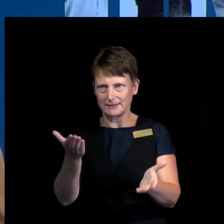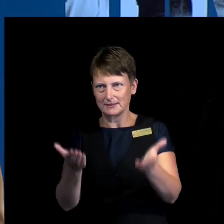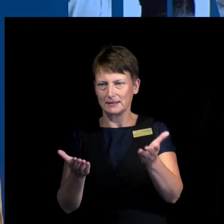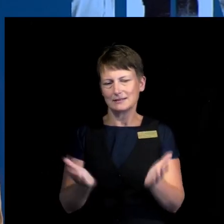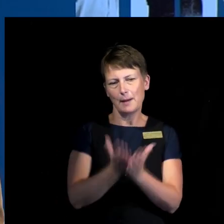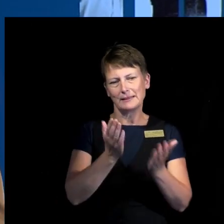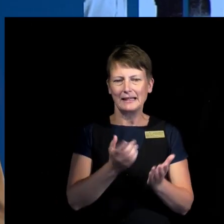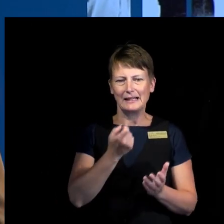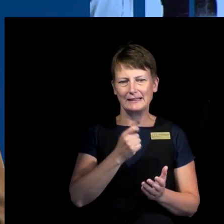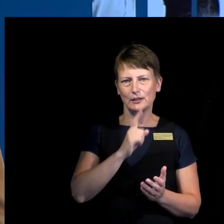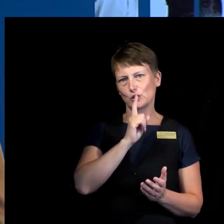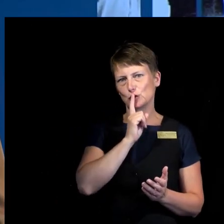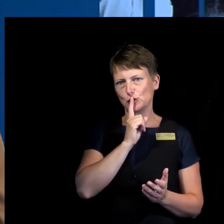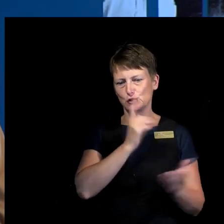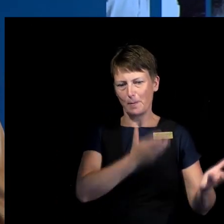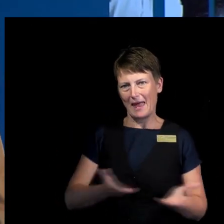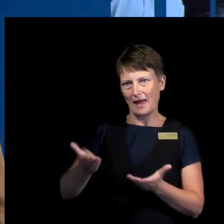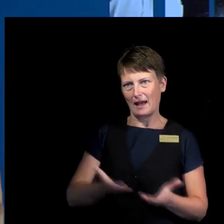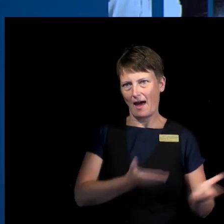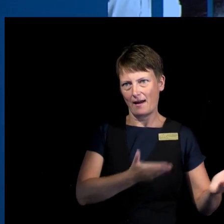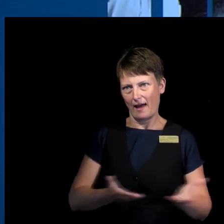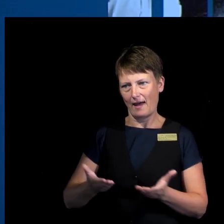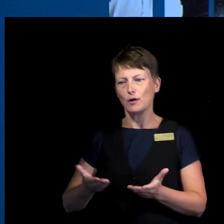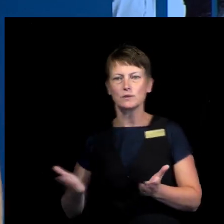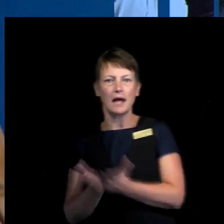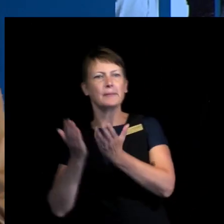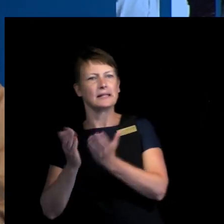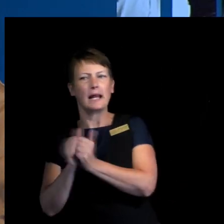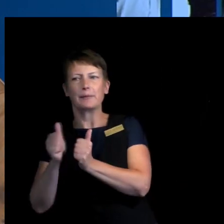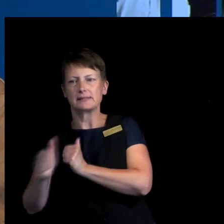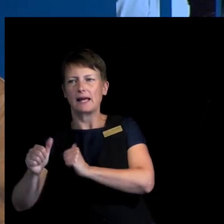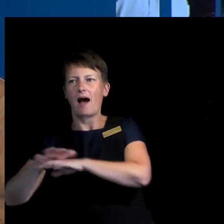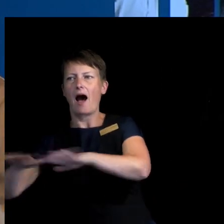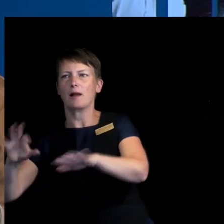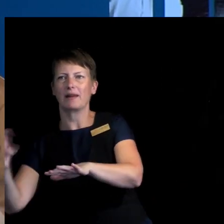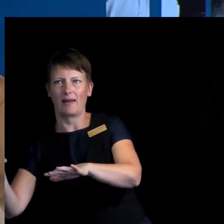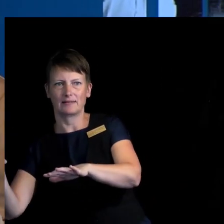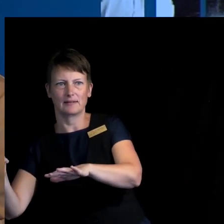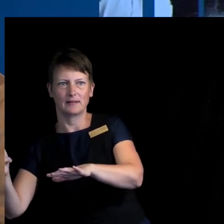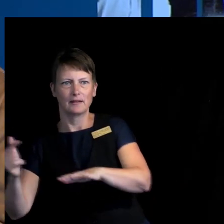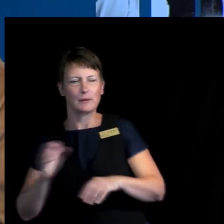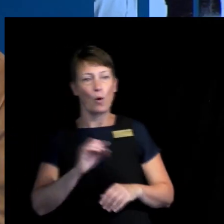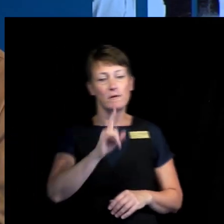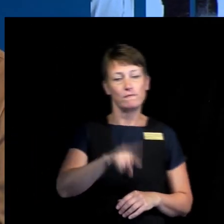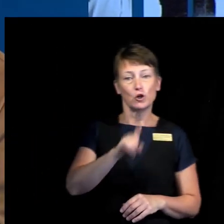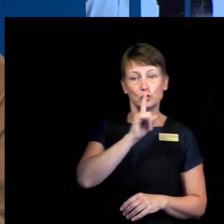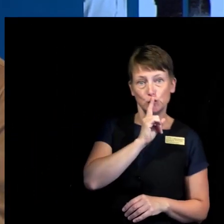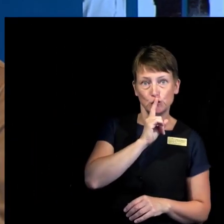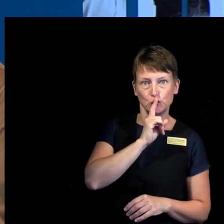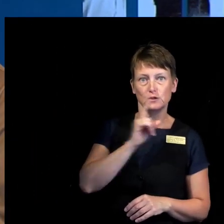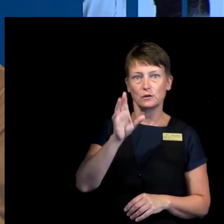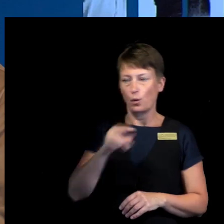the public voice. And the problem is that if you become too silent in the face of atrocities, you lose confidence.